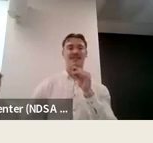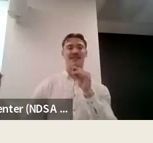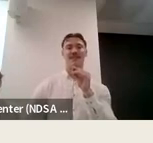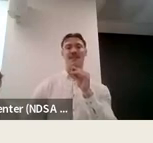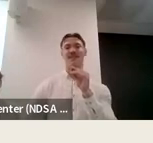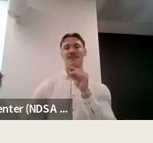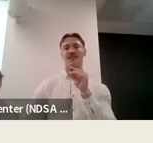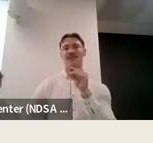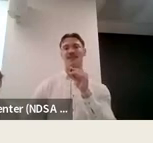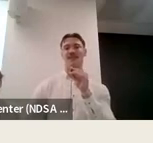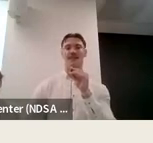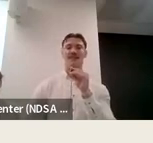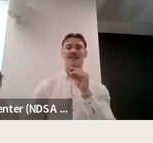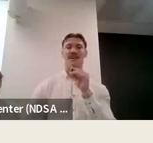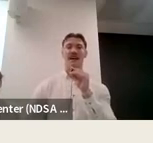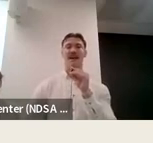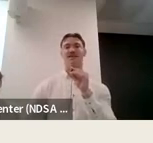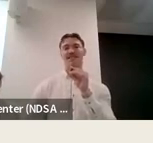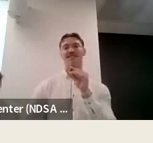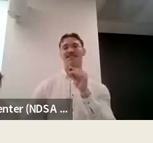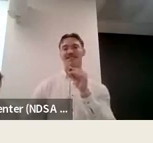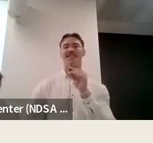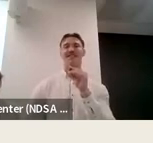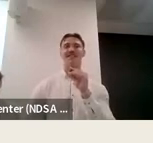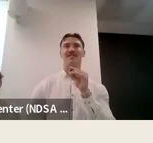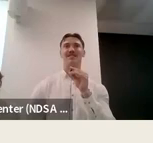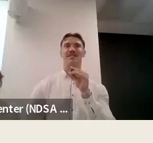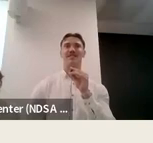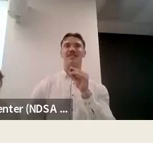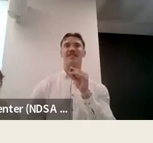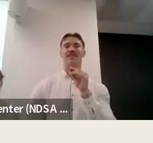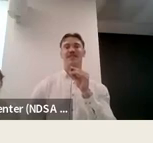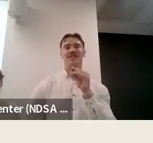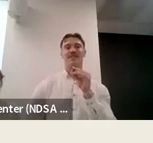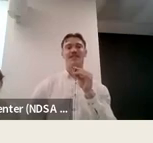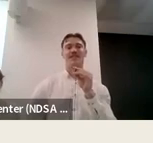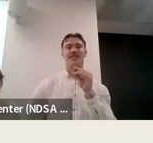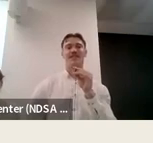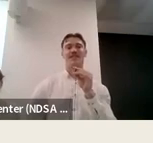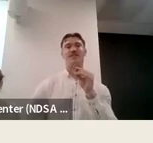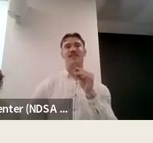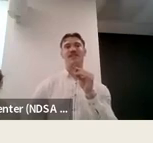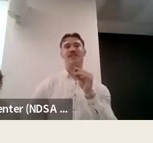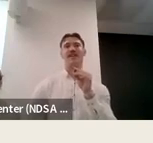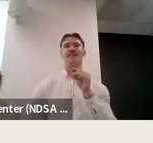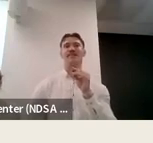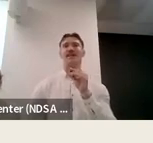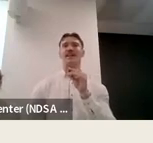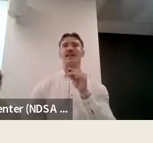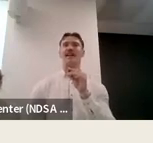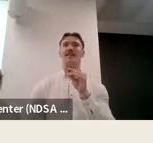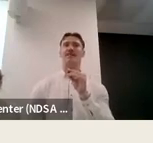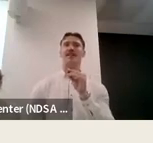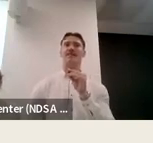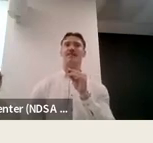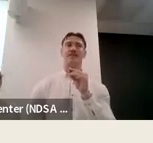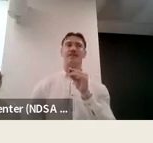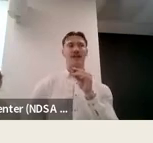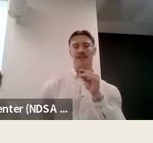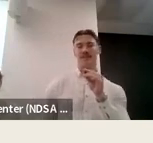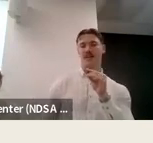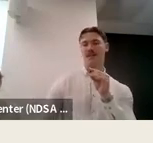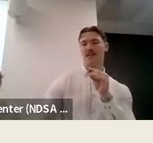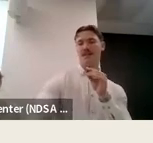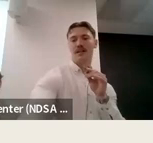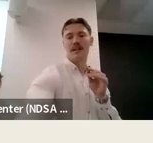have the new zealand qualifications authority equality and quality shreds advisory group so different ways that student voice is being embedded at a national